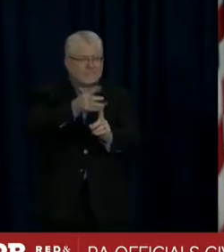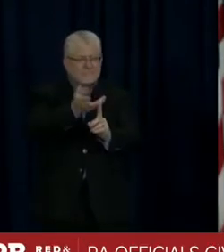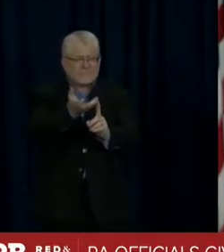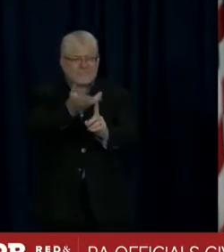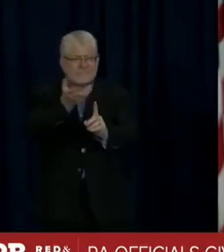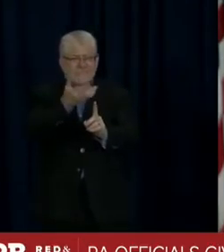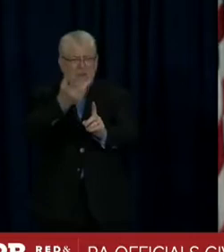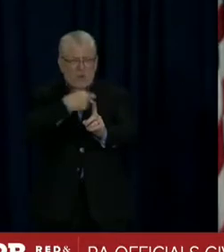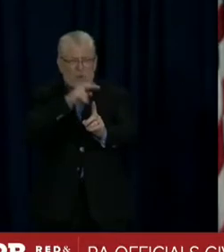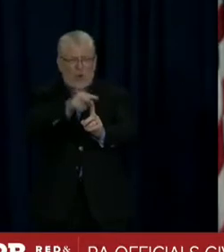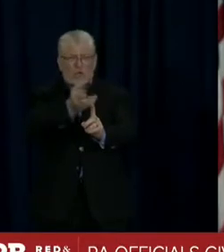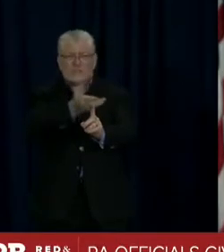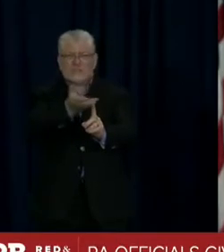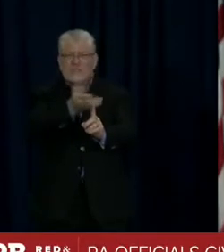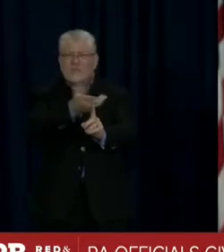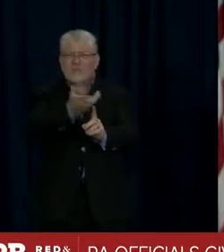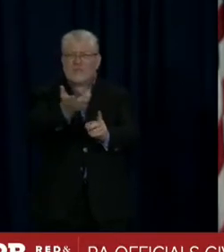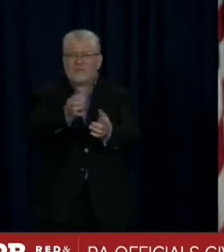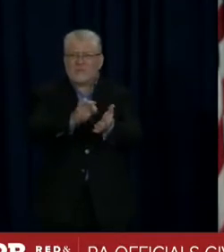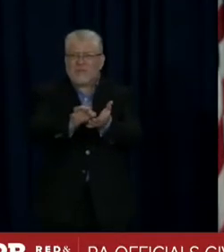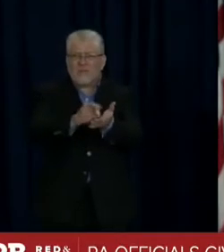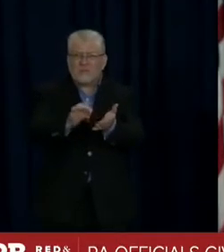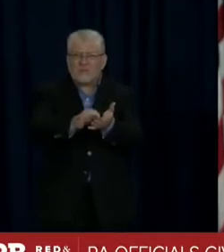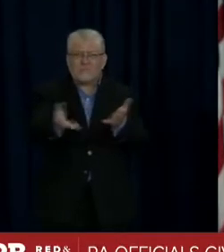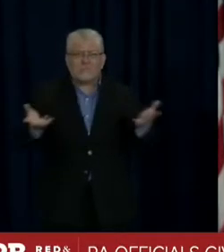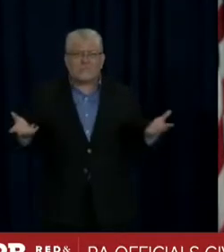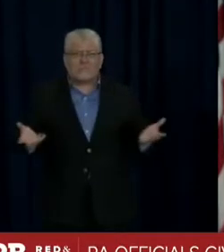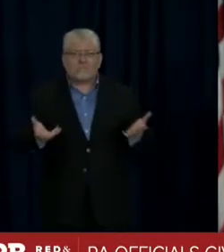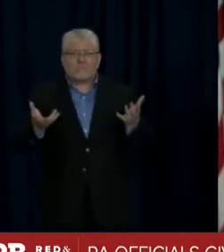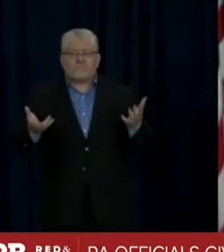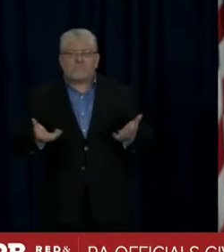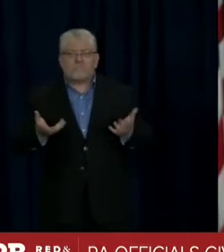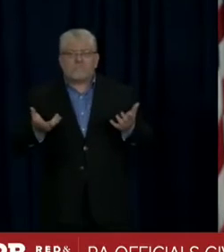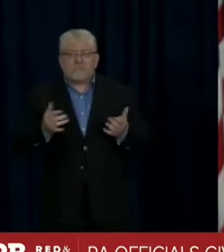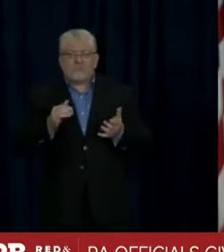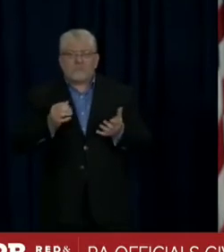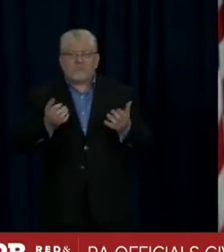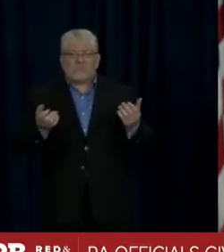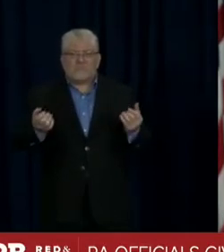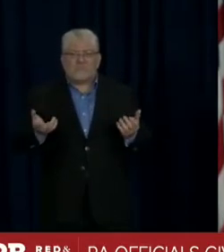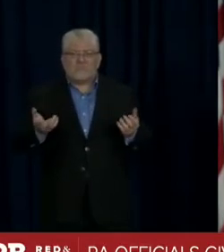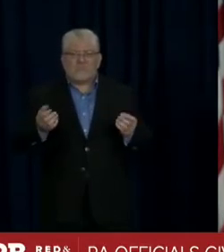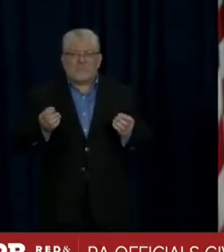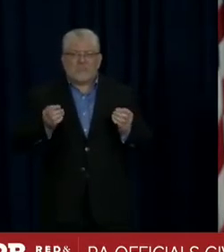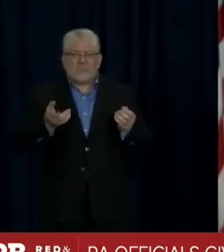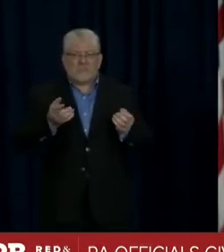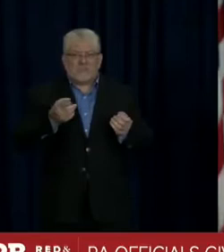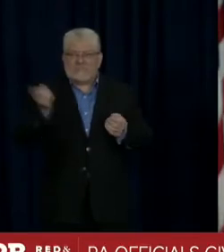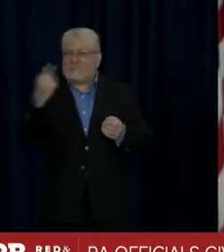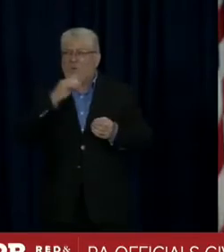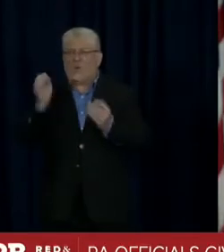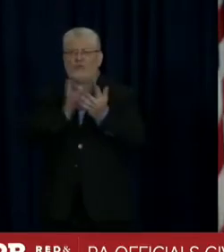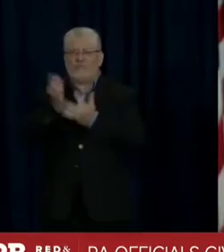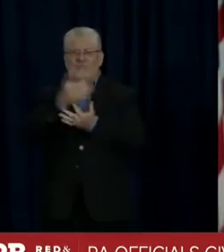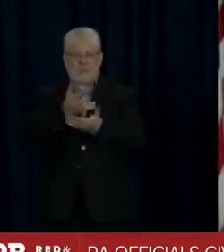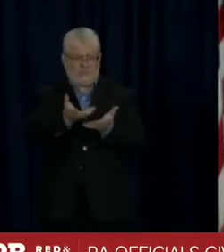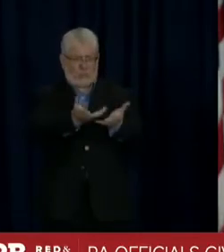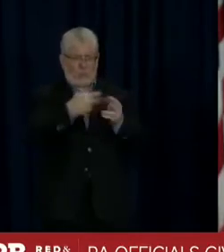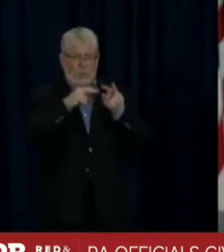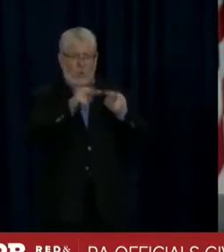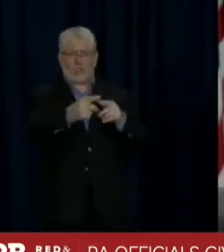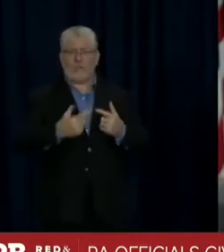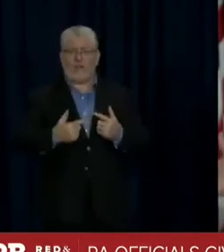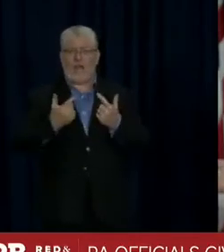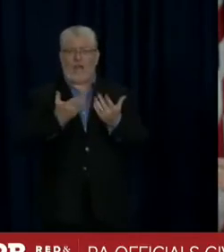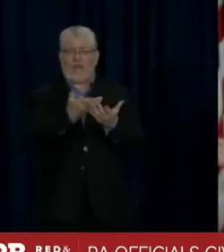that equals a lack of transparency. It seems to me it's been, never been more transparent than it is right now.